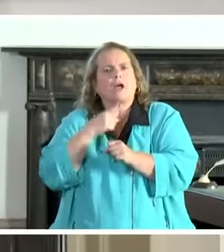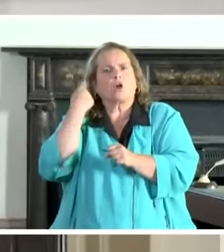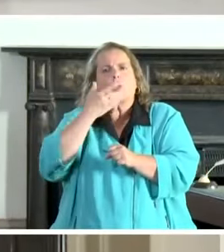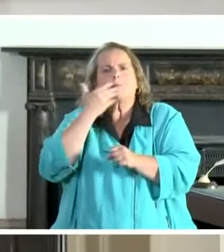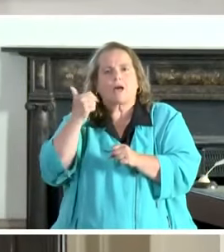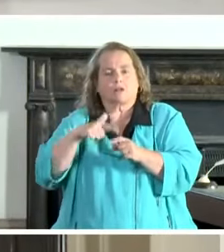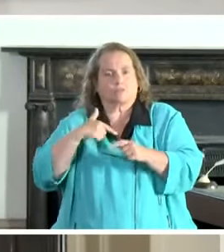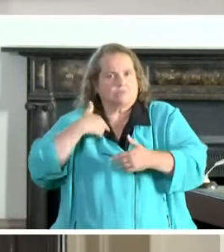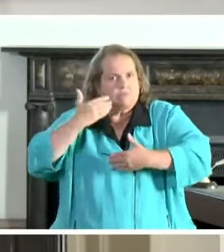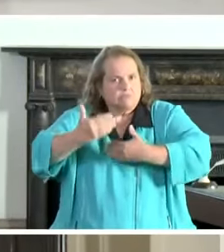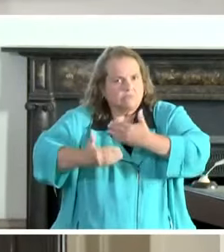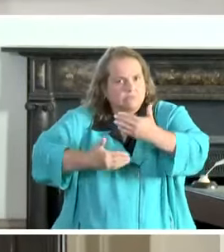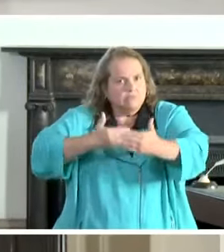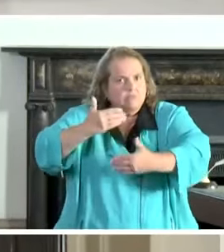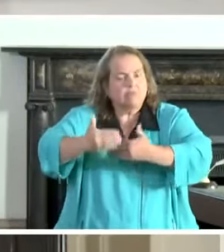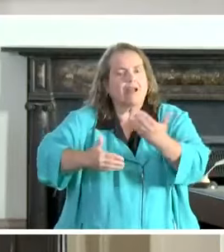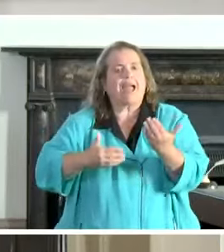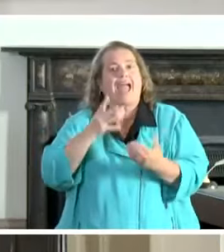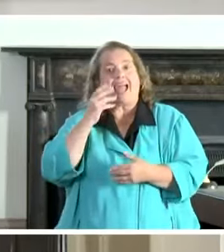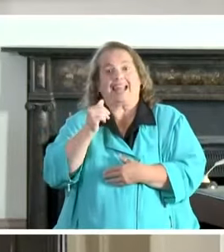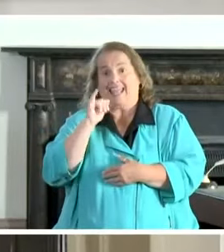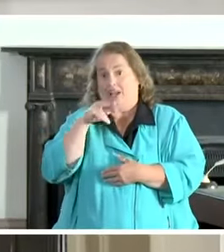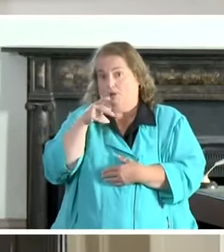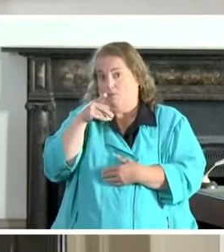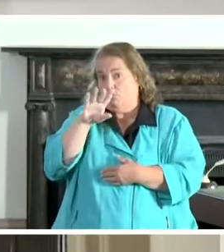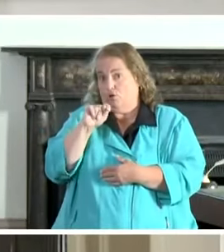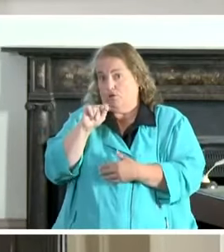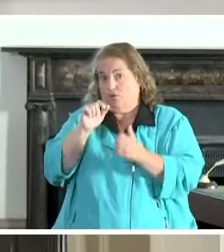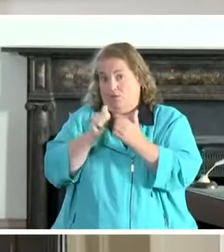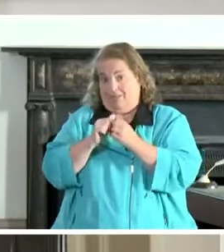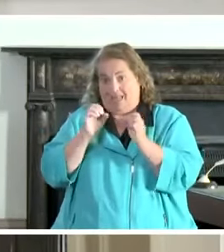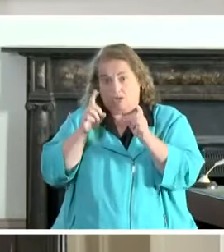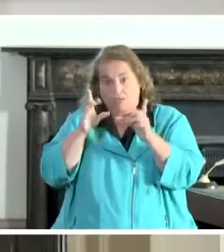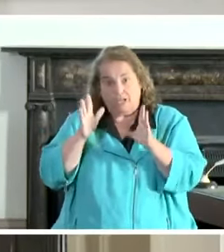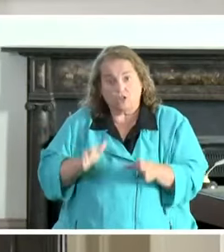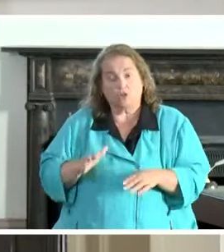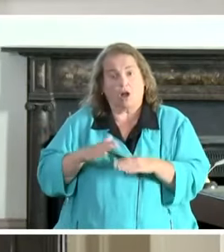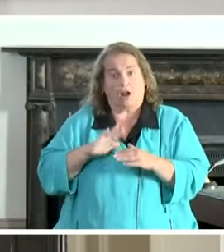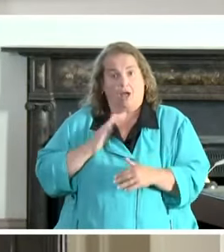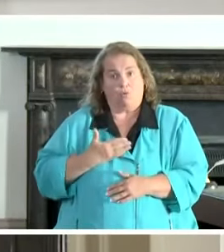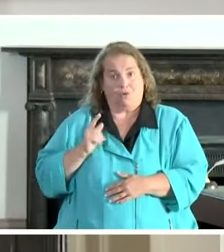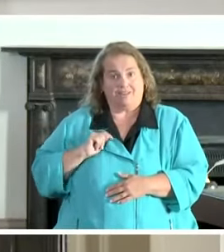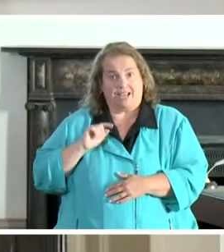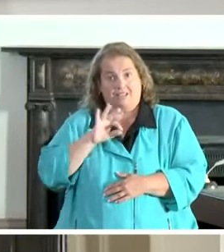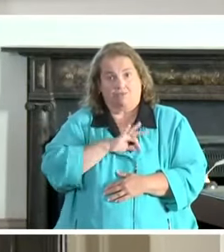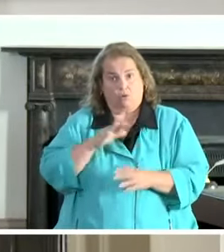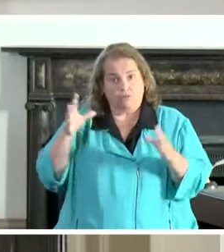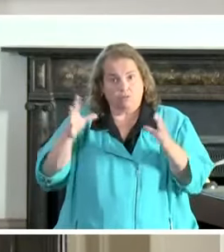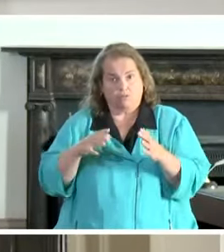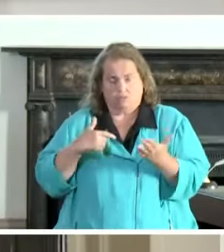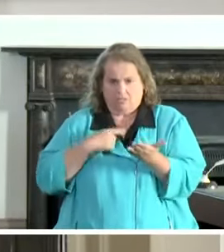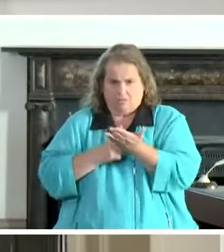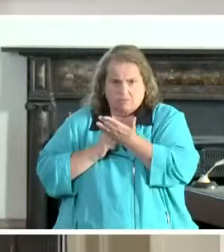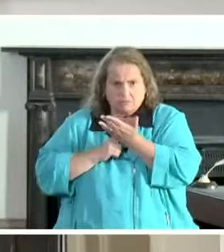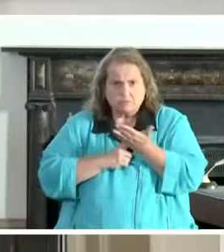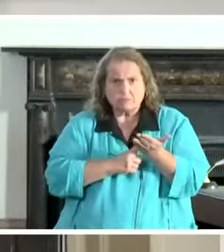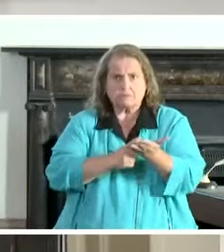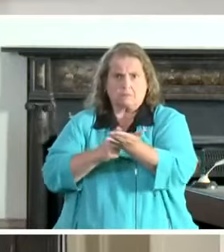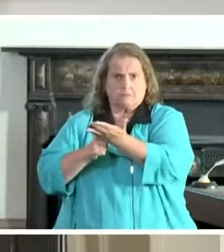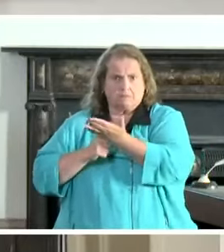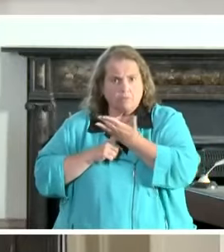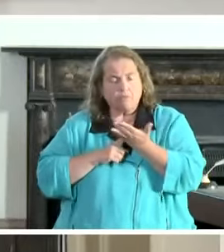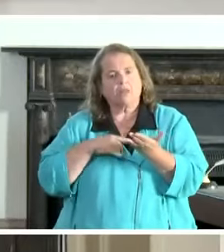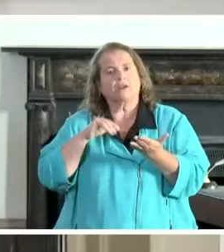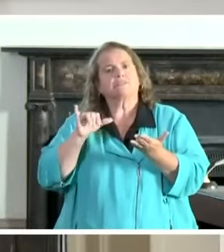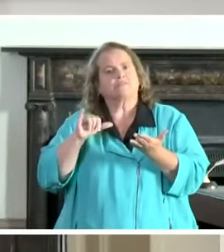And again, with the input of educators on our task force and district leaders, we've been able to allow